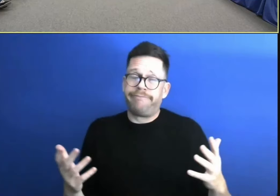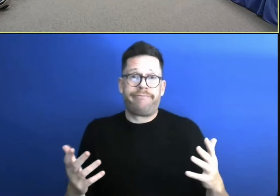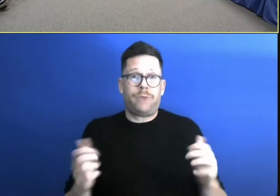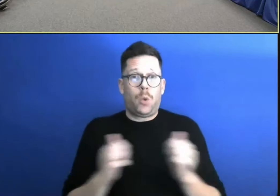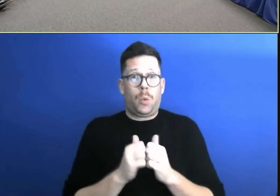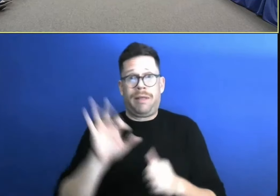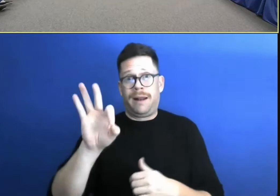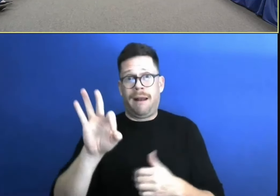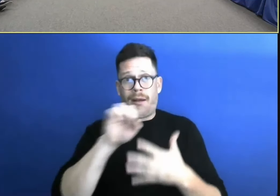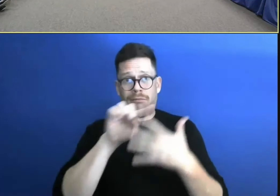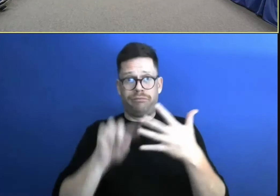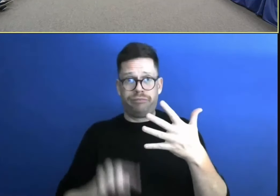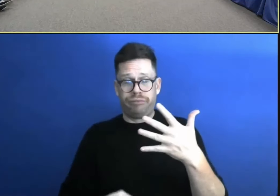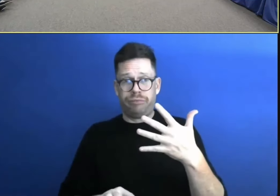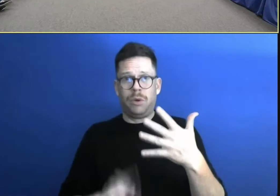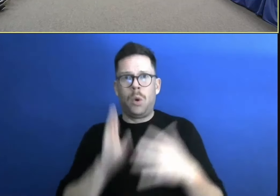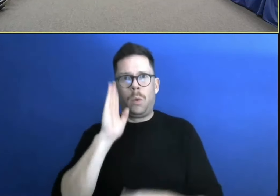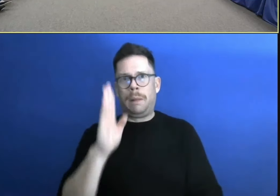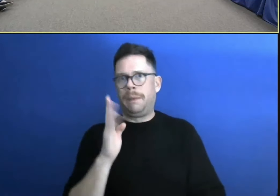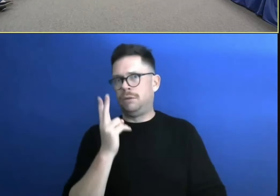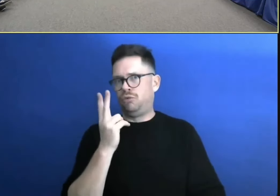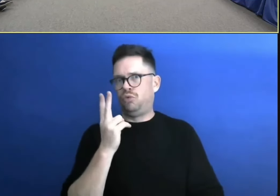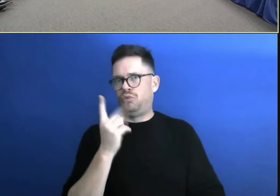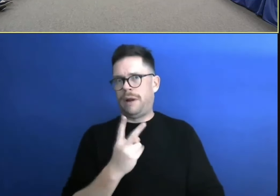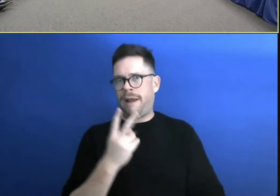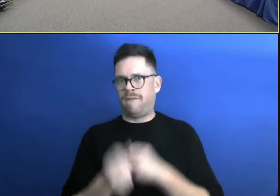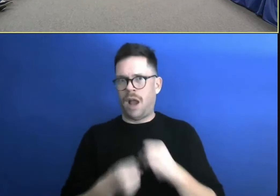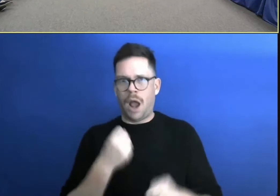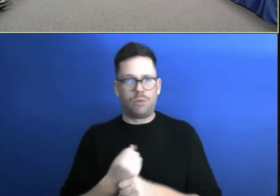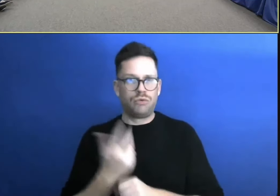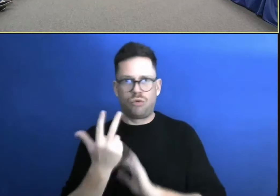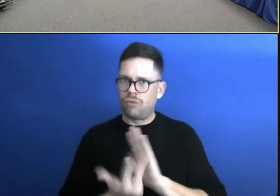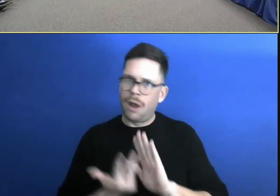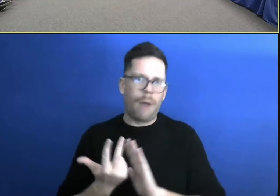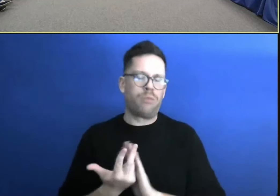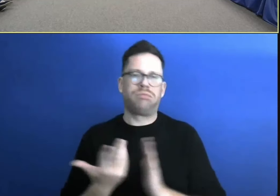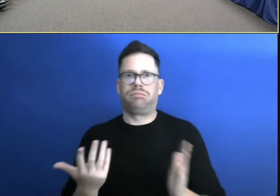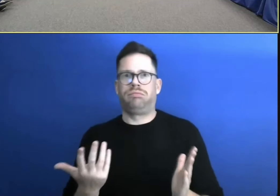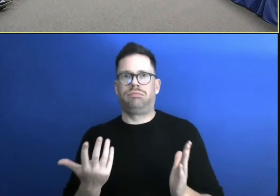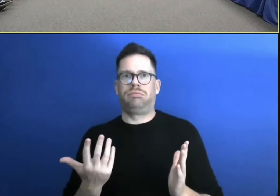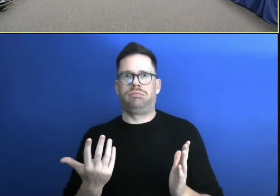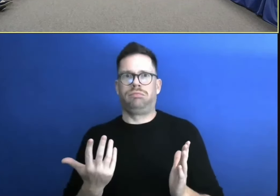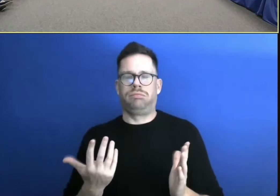resolutions, it'll be at least two and a half hours. If not three. Which is, um, right.